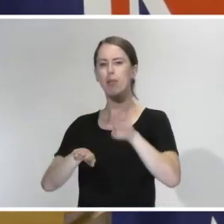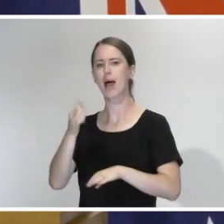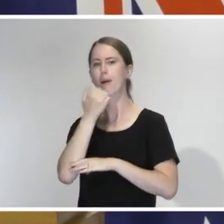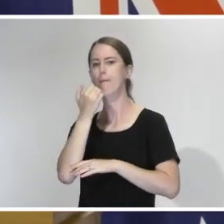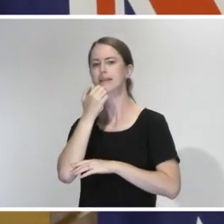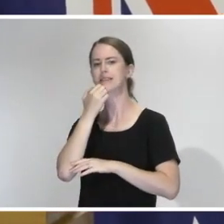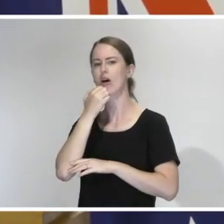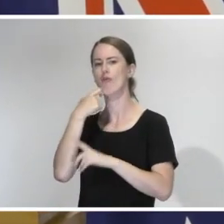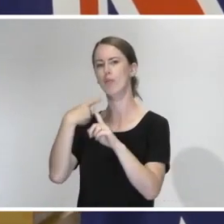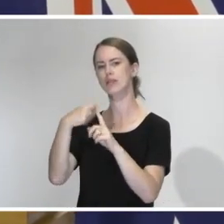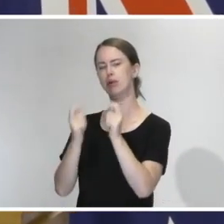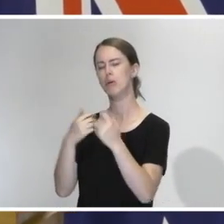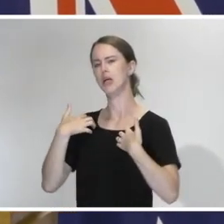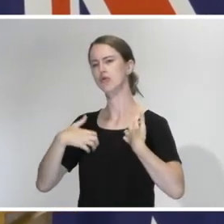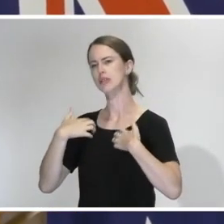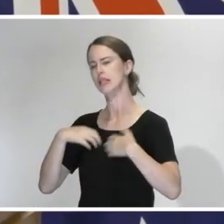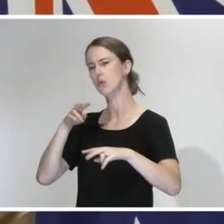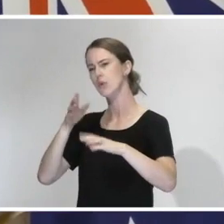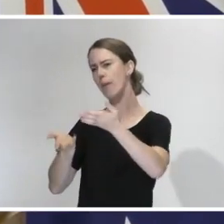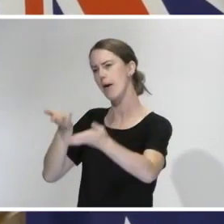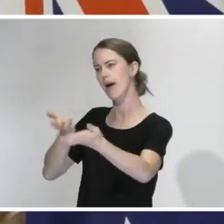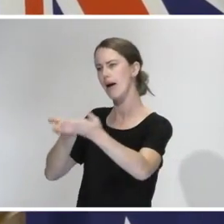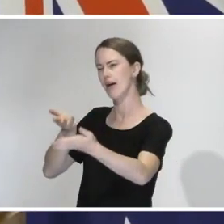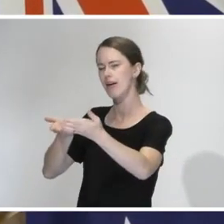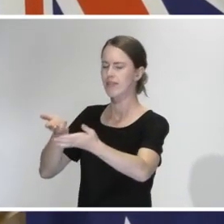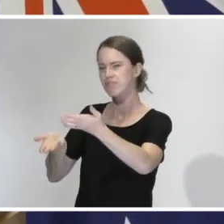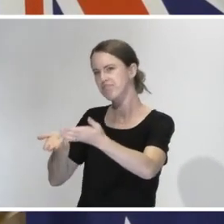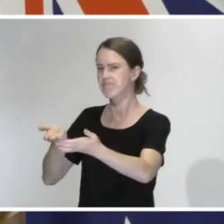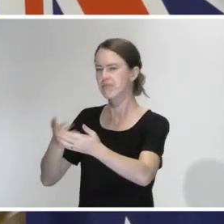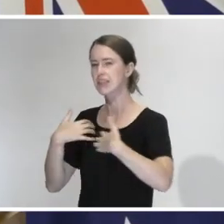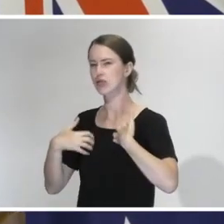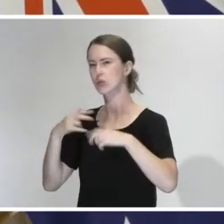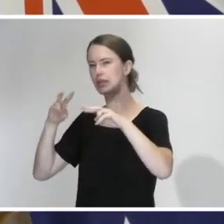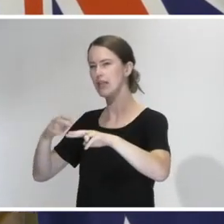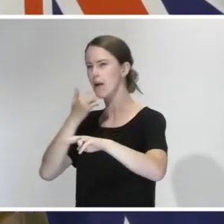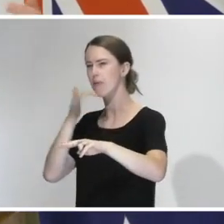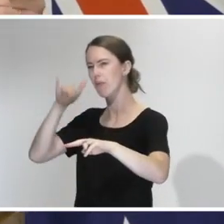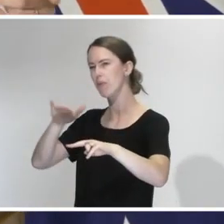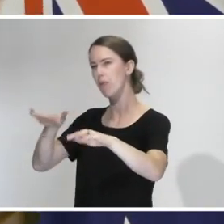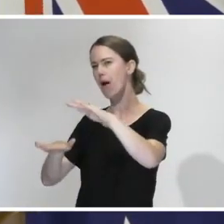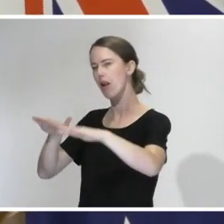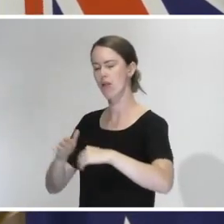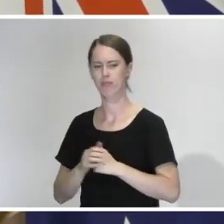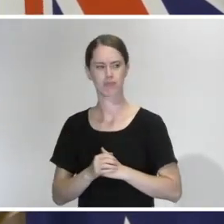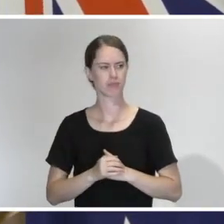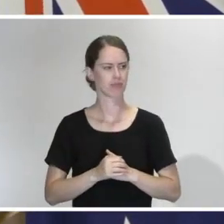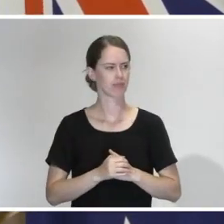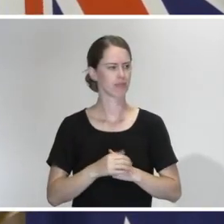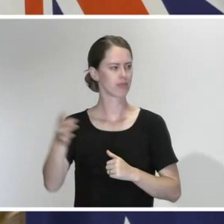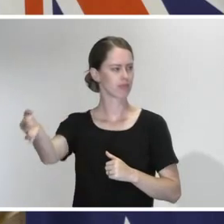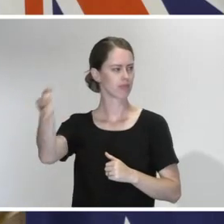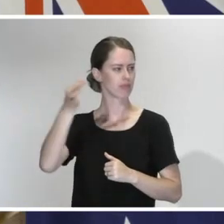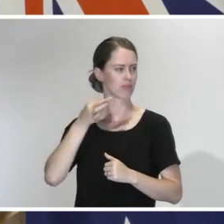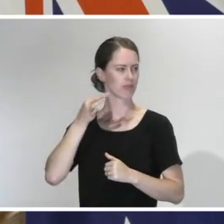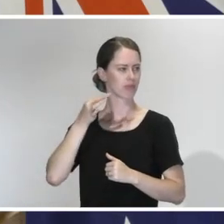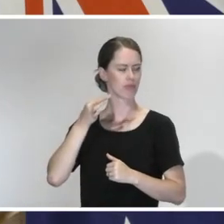also interesting to know. Again, don't wish to draw conclusions, but it is interesting to see that parallel, Jackson. Dr Bloomfield, is